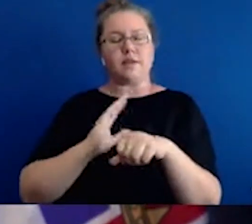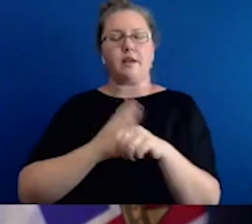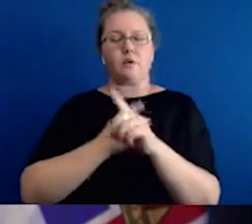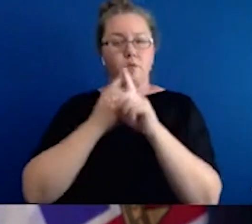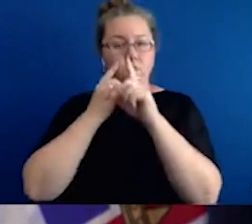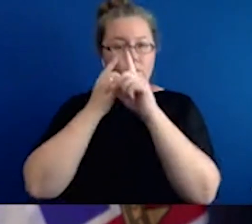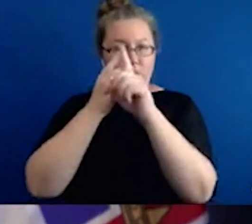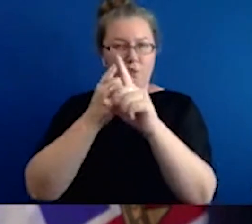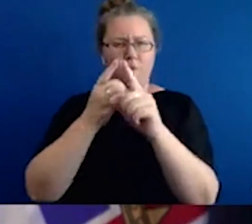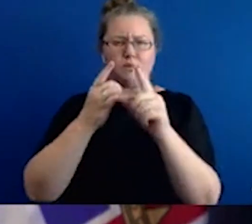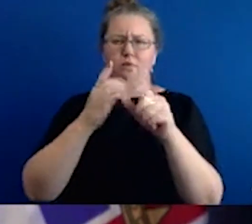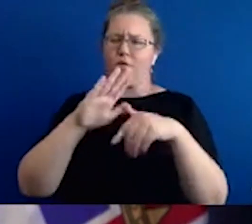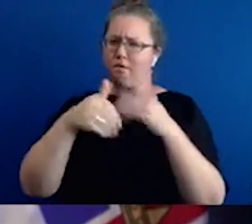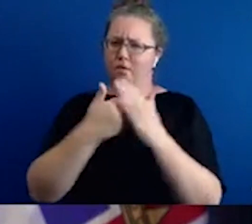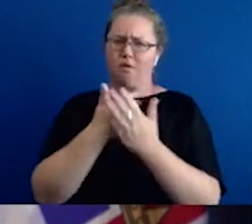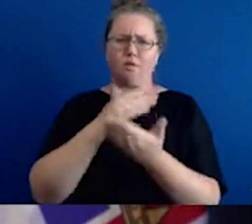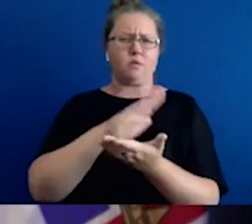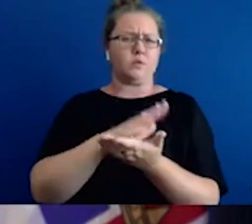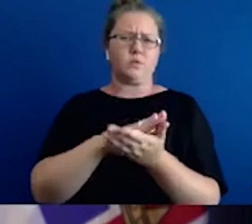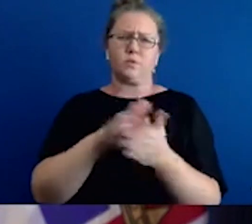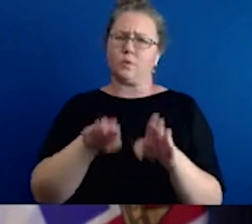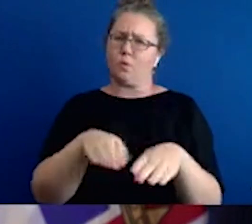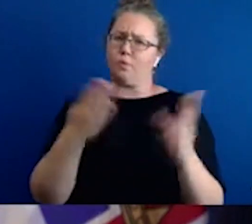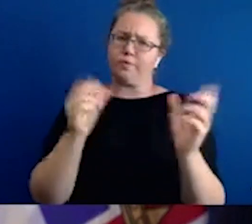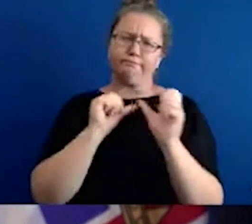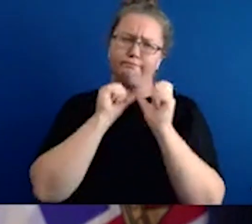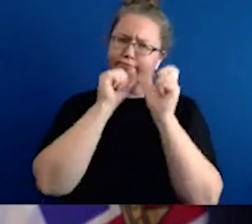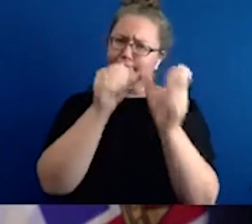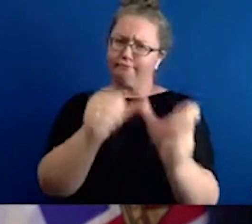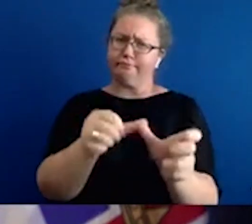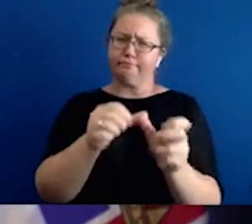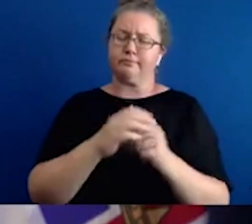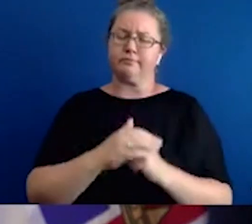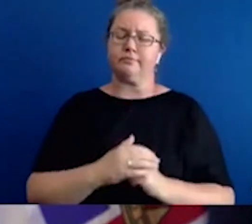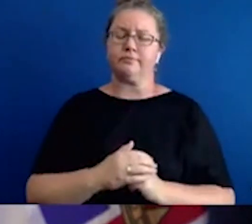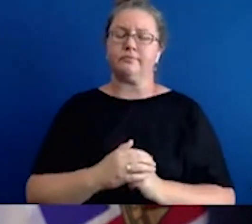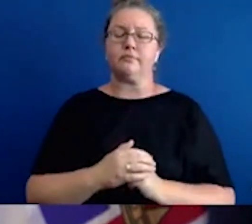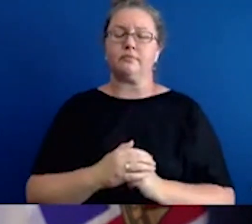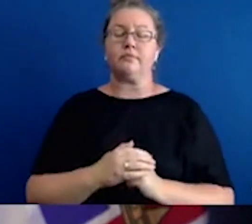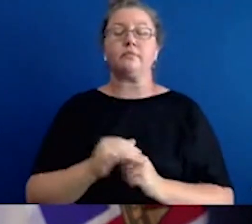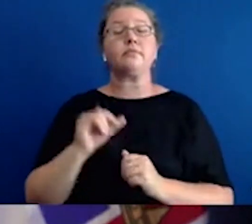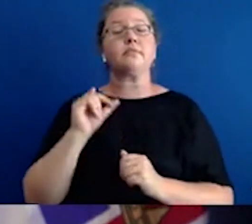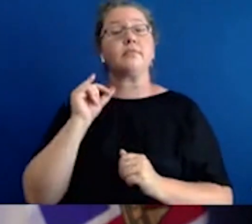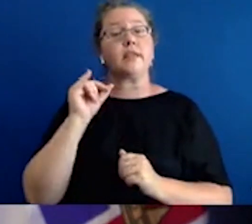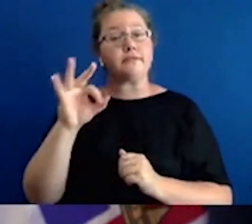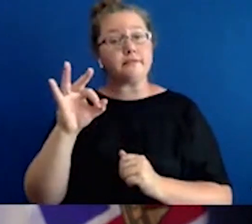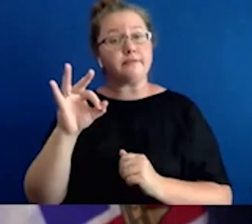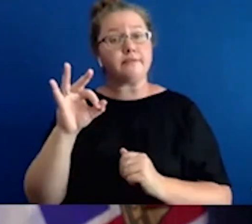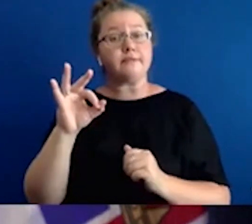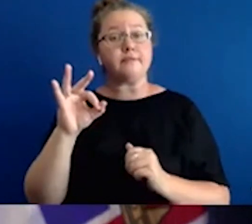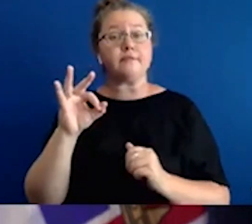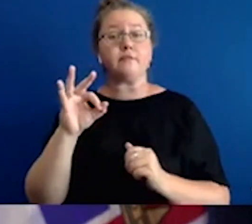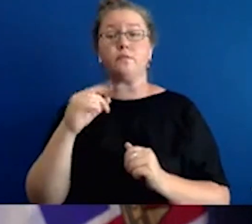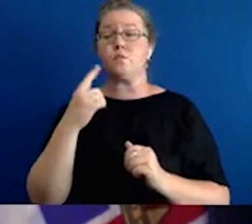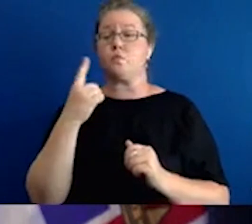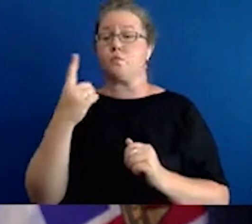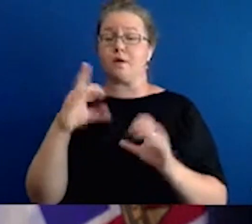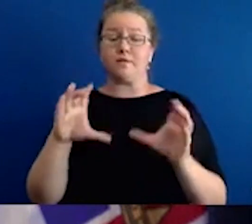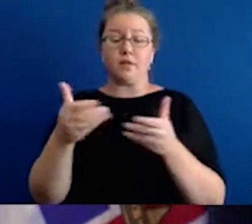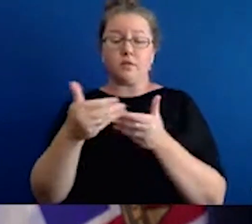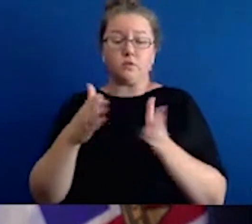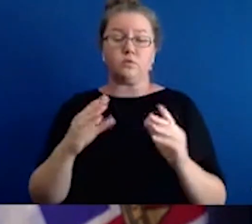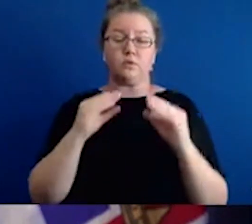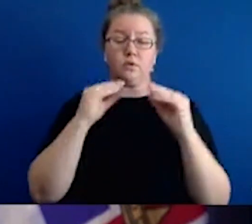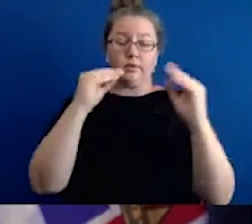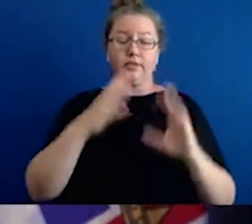prevent that type of scenario from happening. In terms of in a school setting, if a teacher or a student